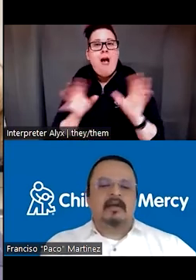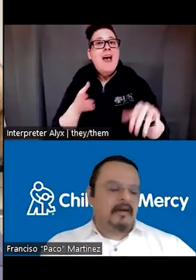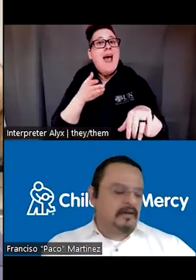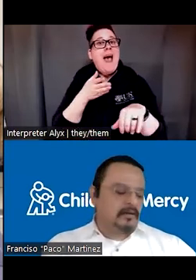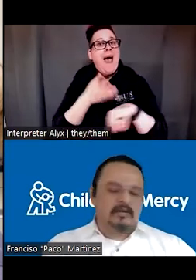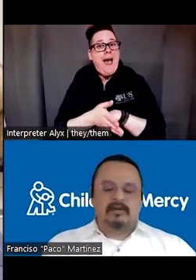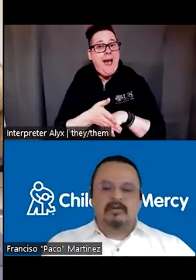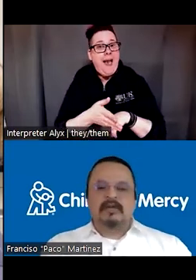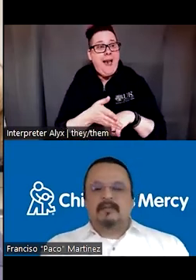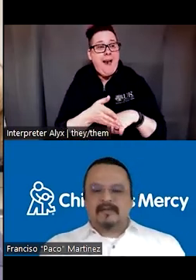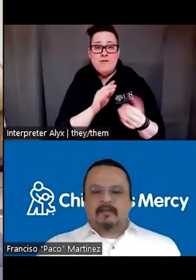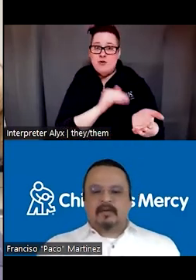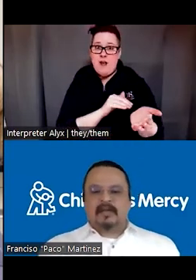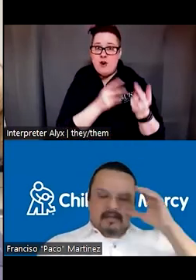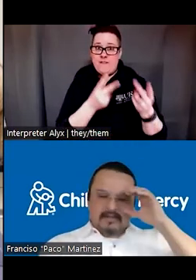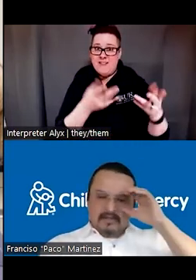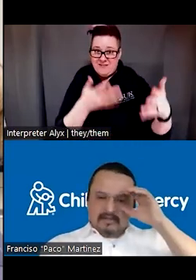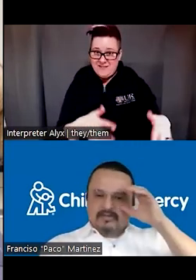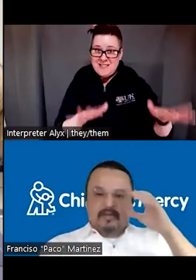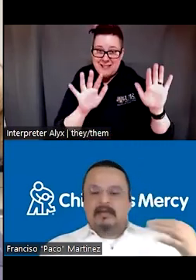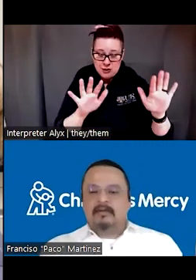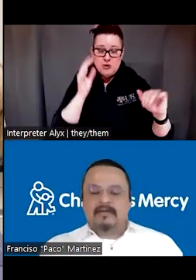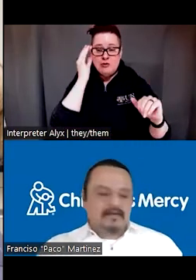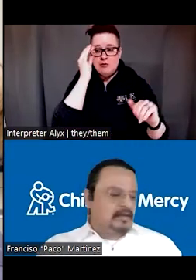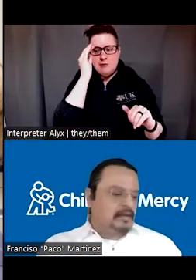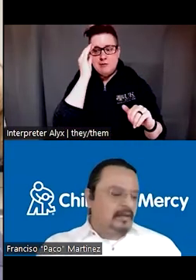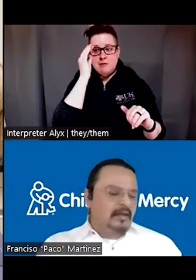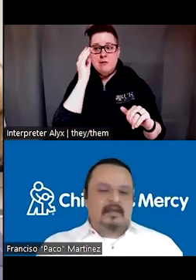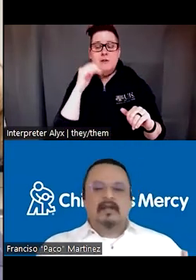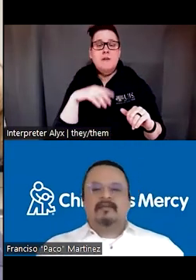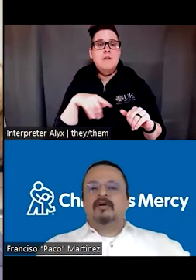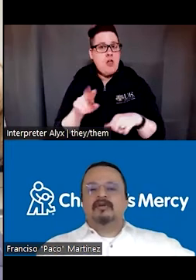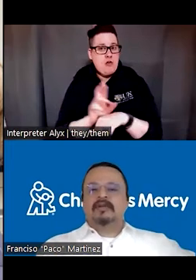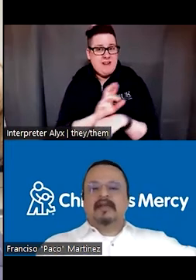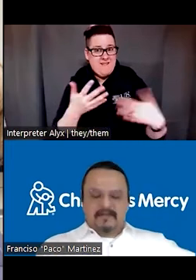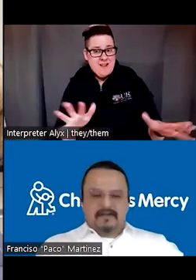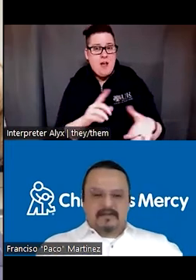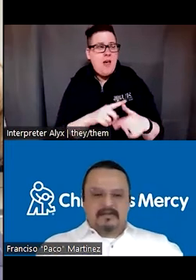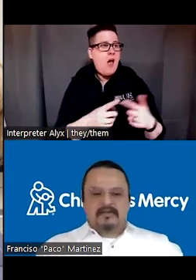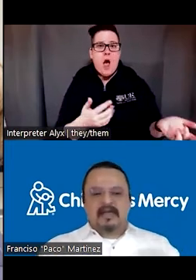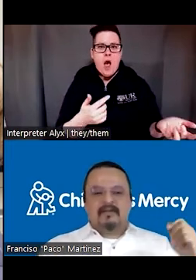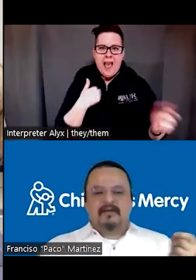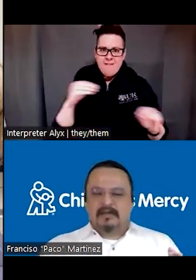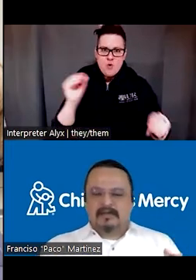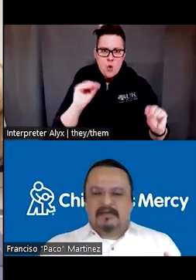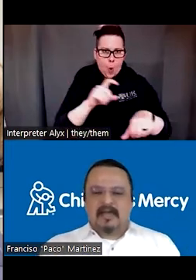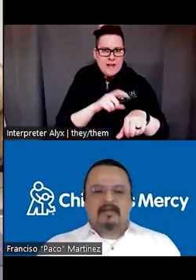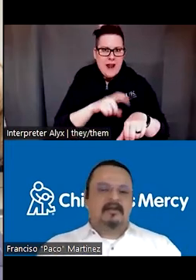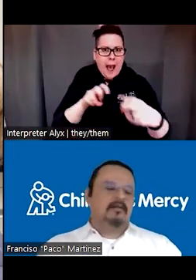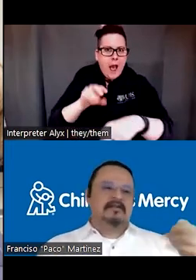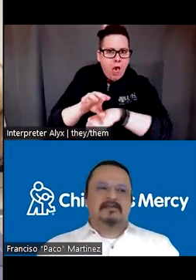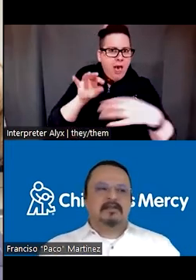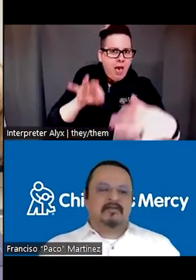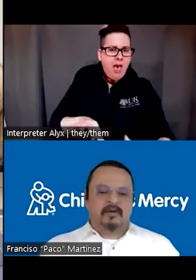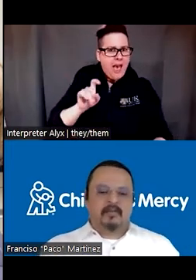after doing a visit with a Chico's bilingual resident, they will have to go to the next visit. So they have very limited time